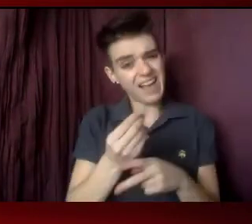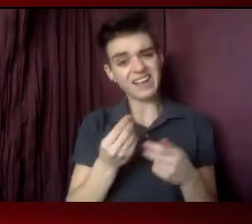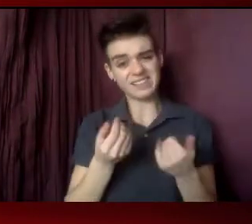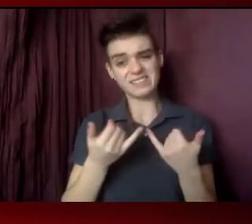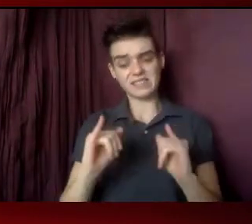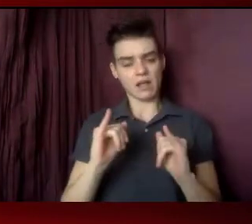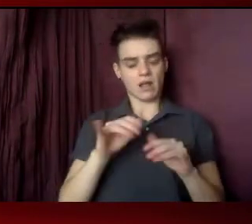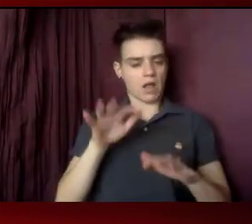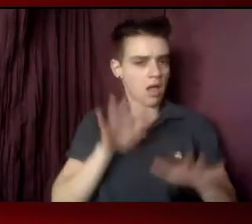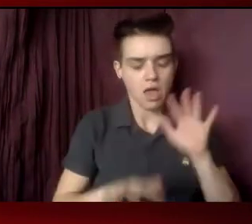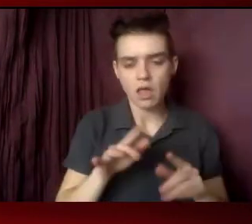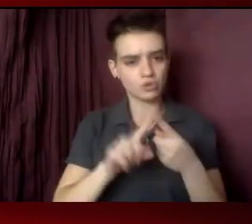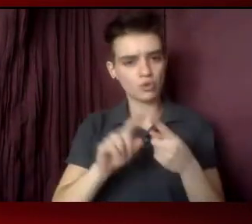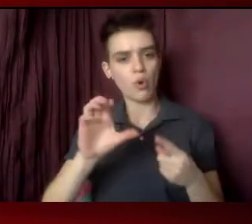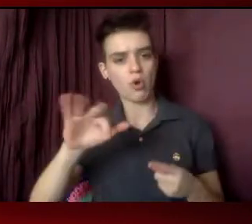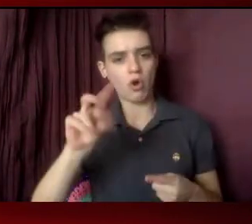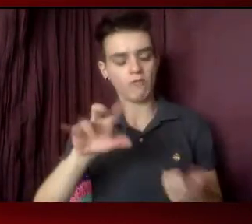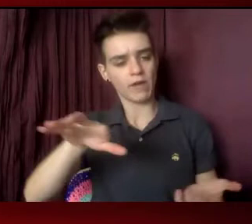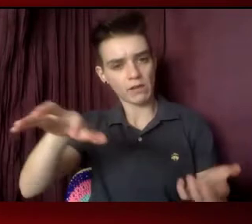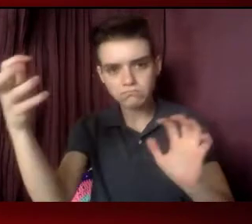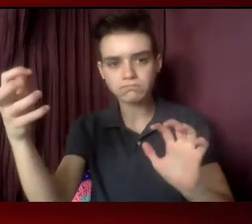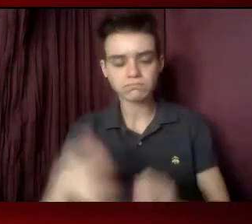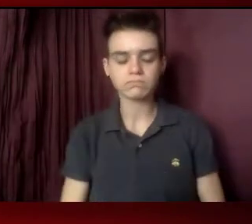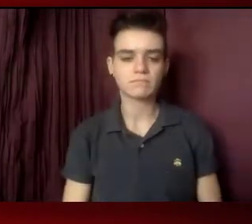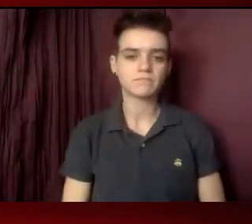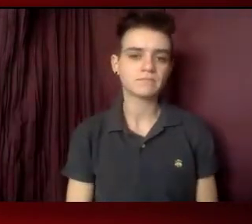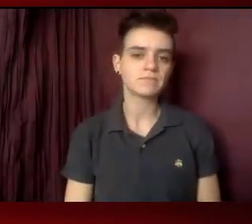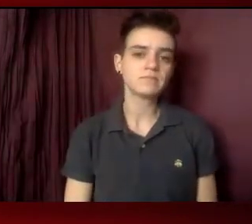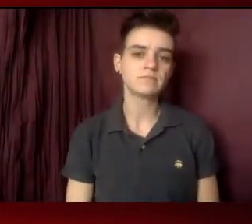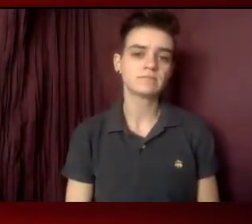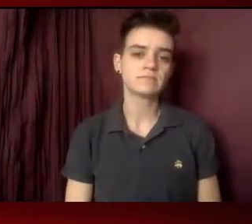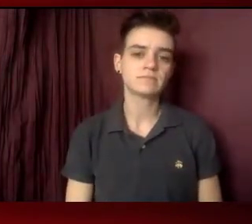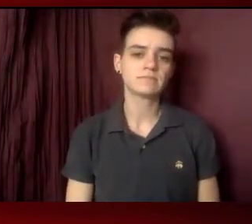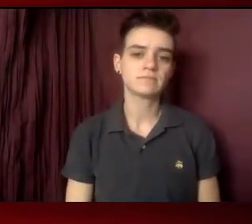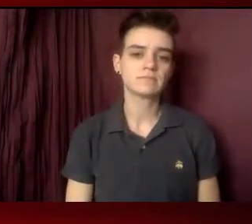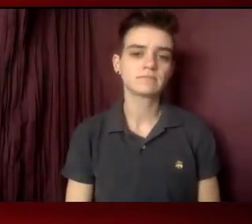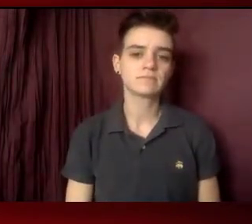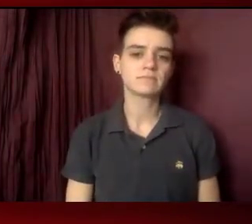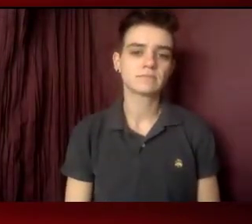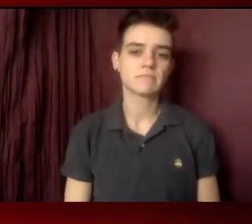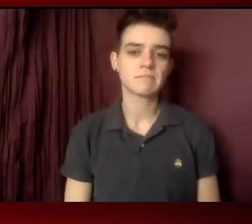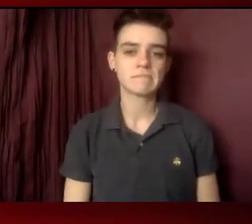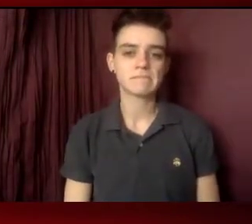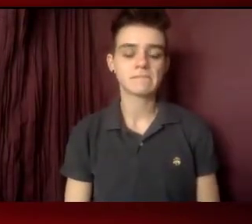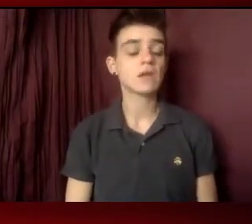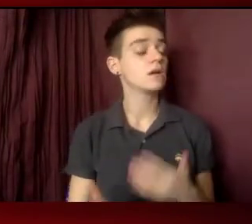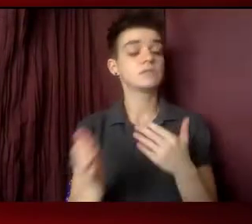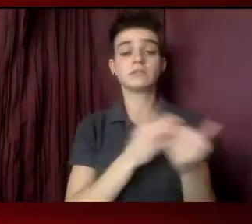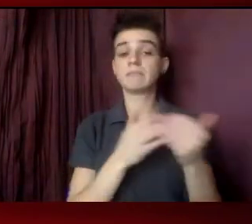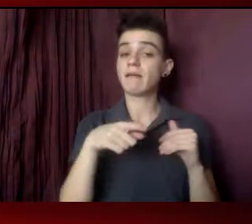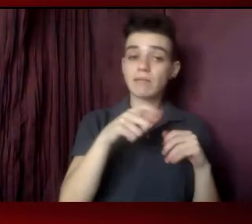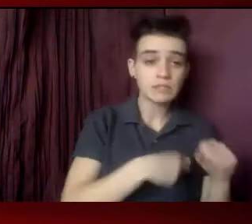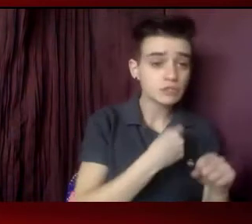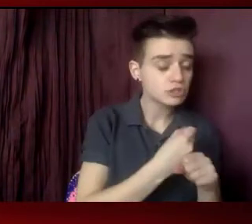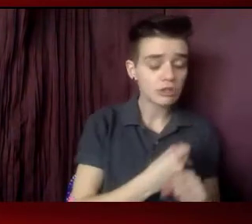work and our lives and perhaps for good. But whether this year or last year or